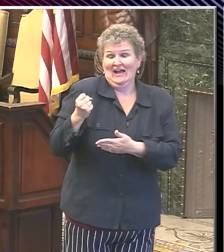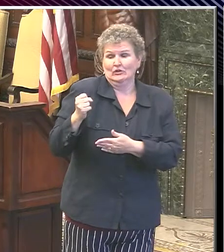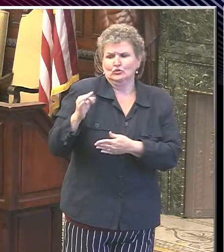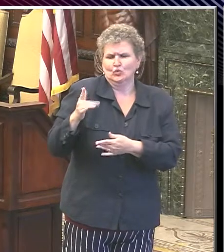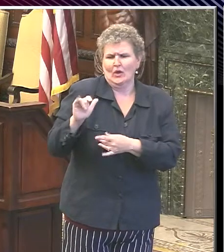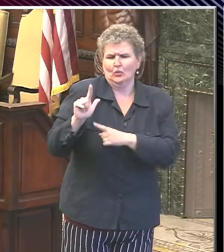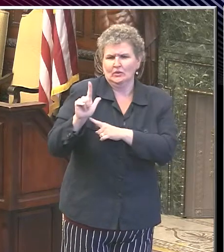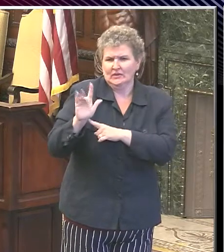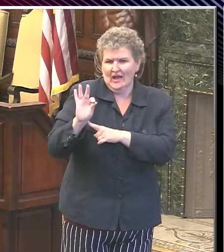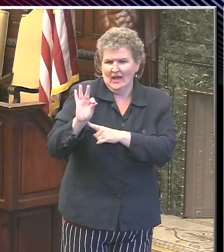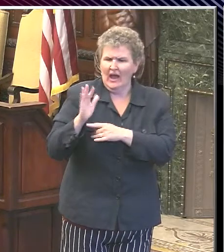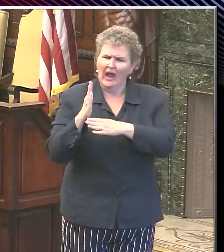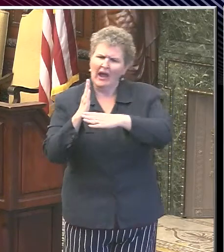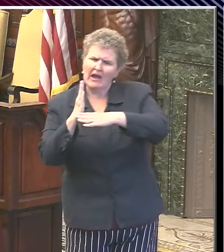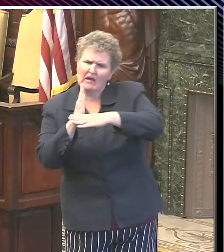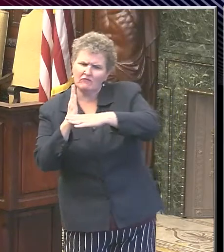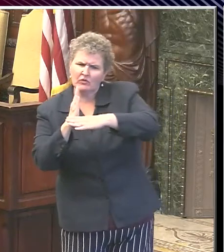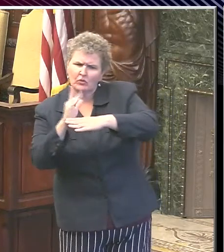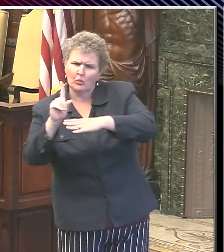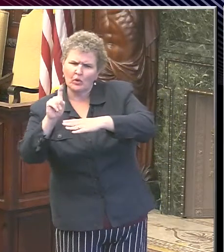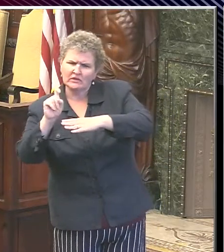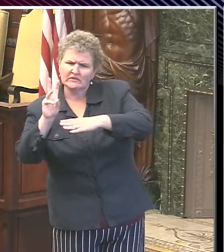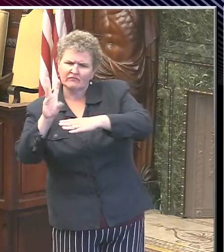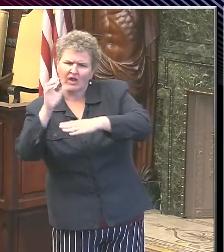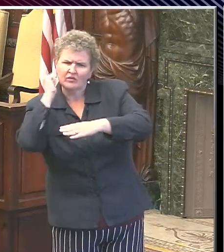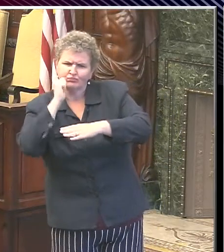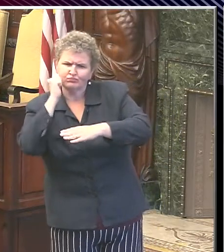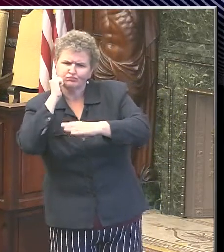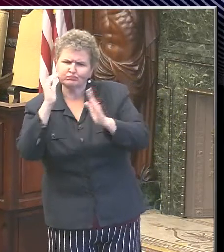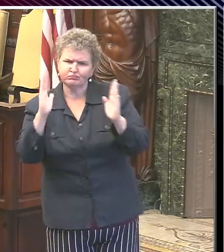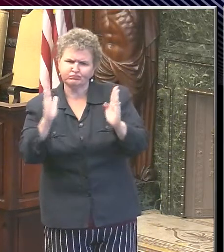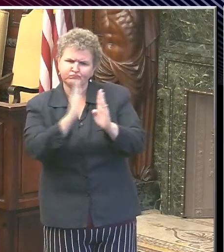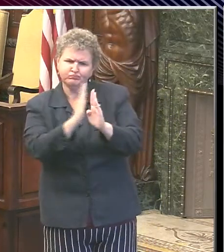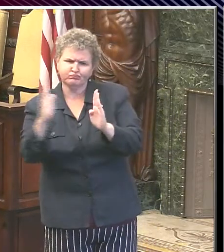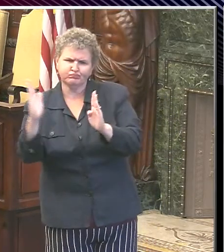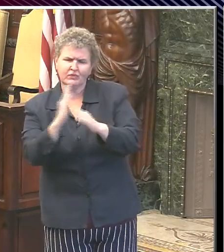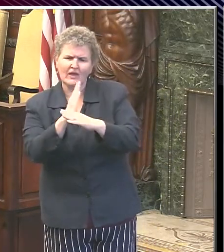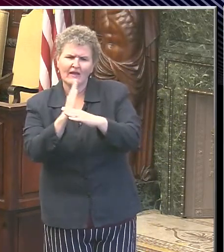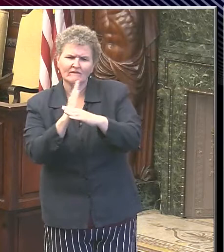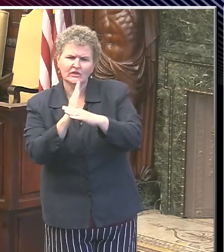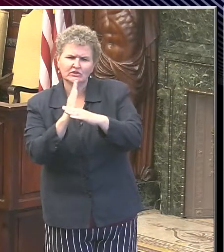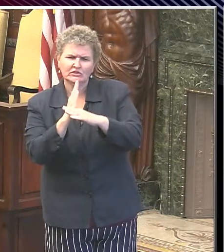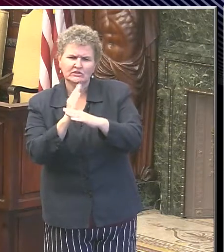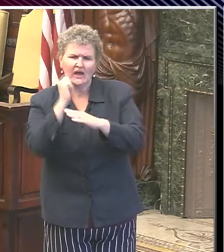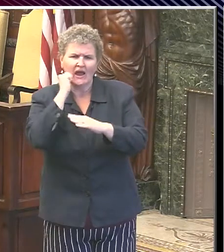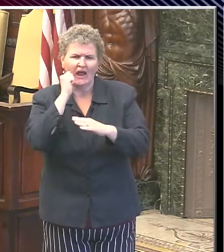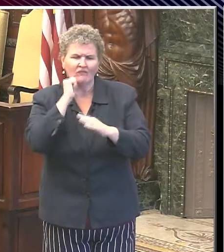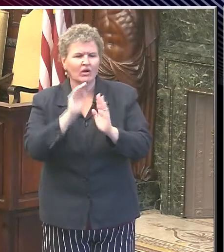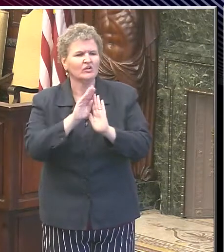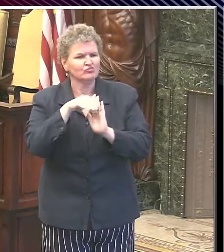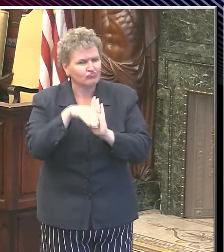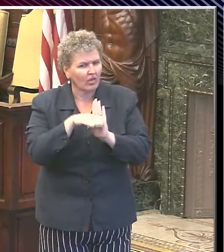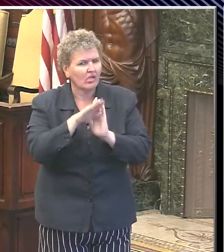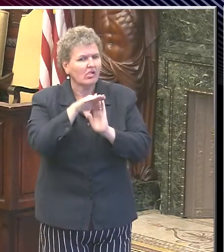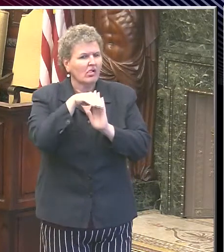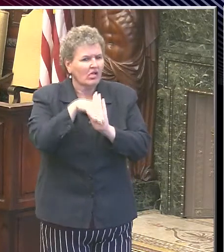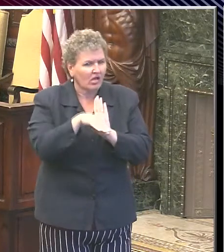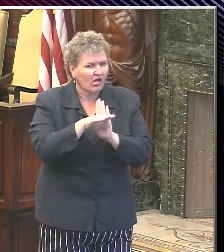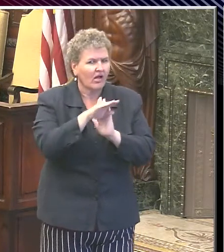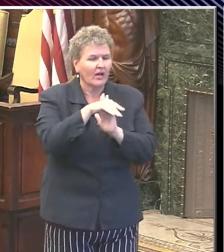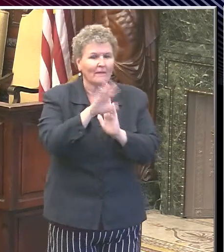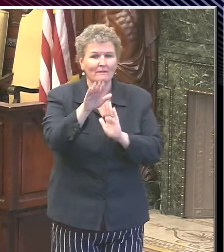averaging about 165 cases per day. It fluctuates a lot day to day, so averages are worth looking at. That's up from